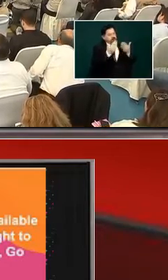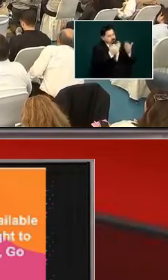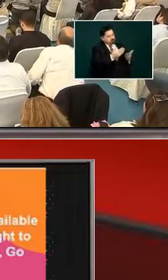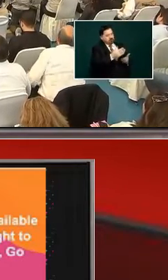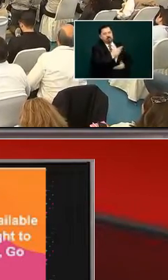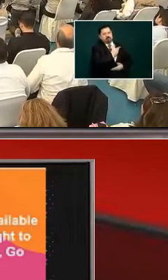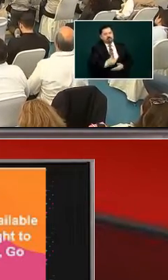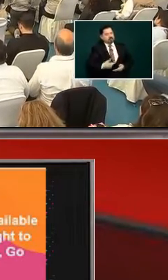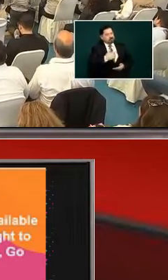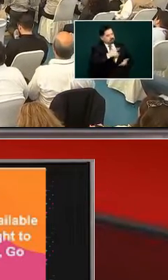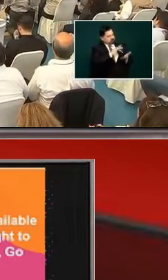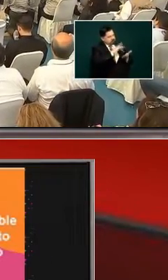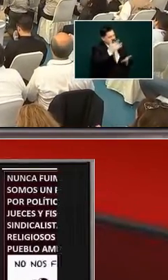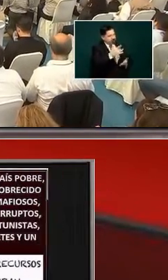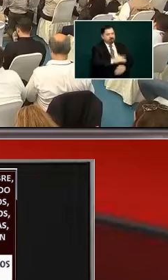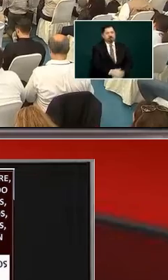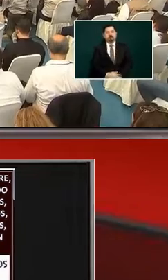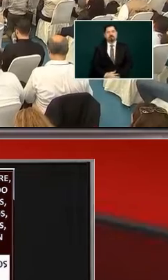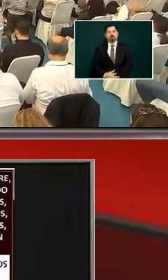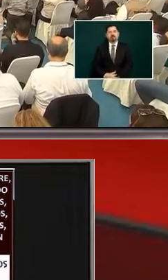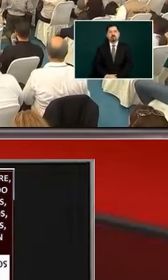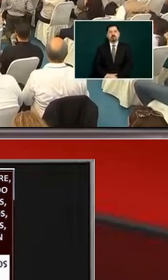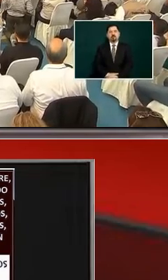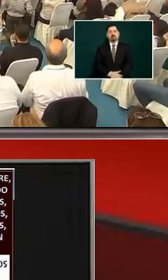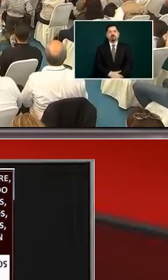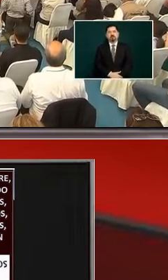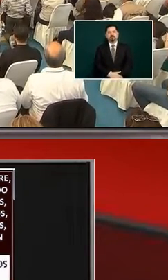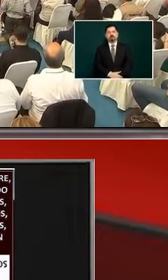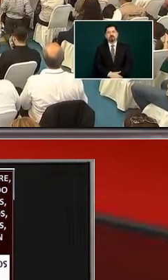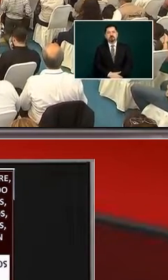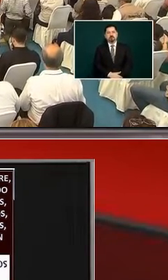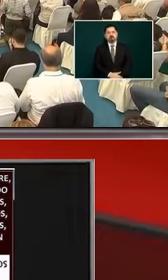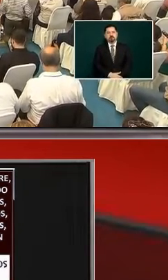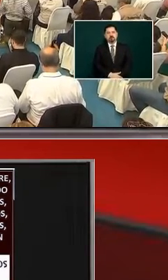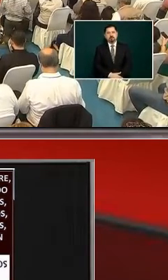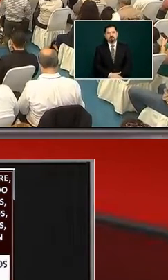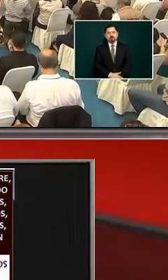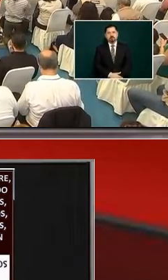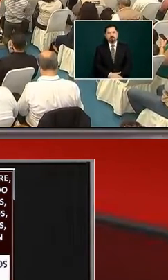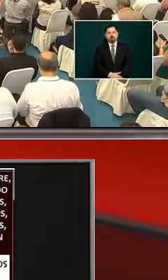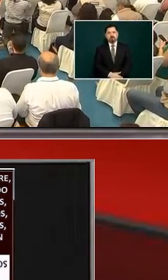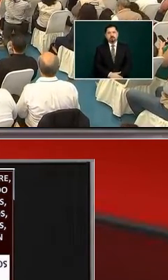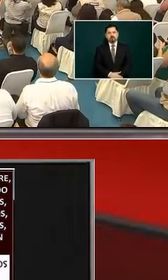not giving their money's worth in the gas and combustibles